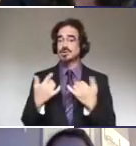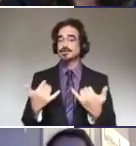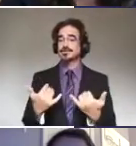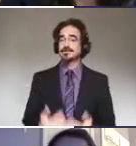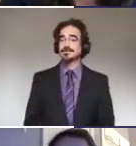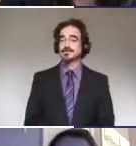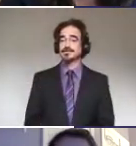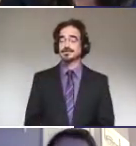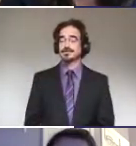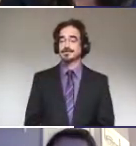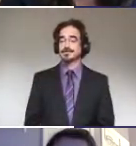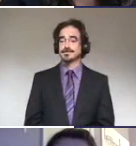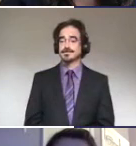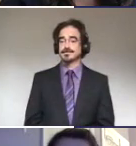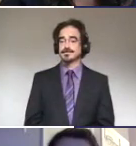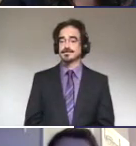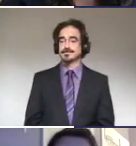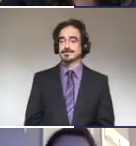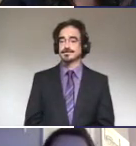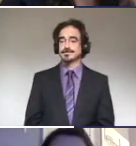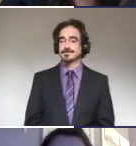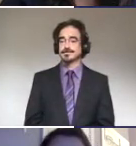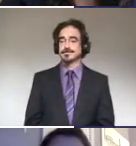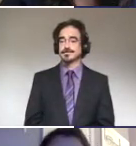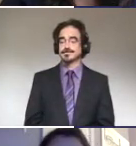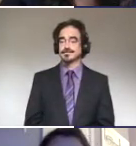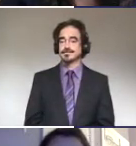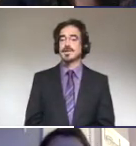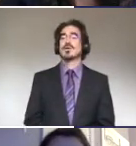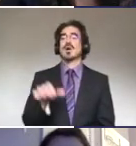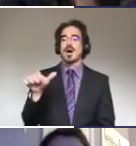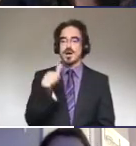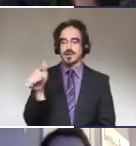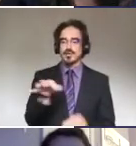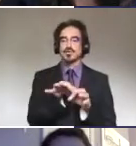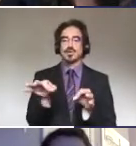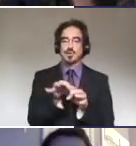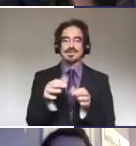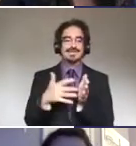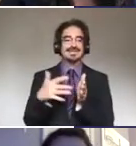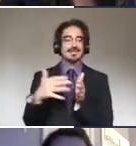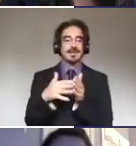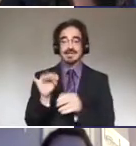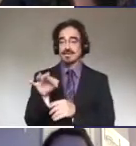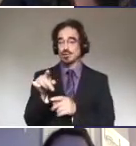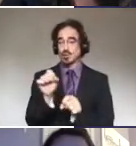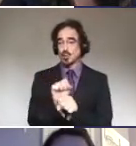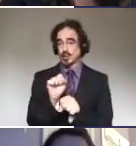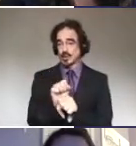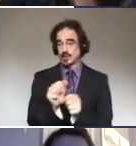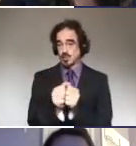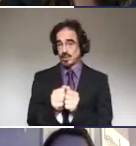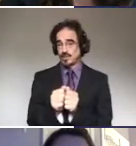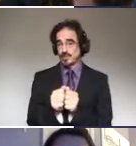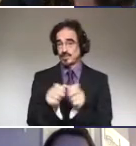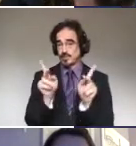But I guess there's another note. There is sometimes also that is true. So if you're working with someone that is deaf or hard of hearing,